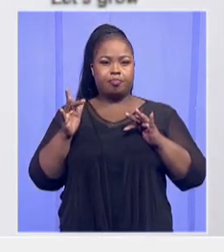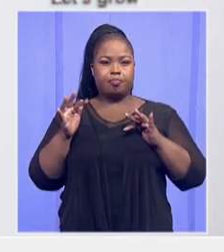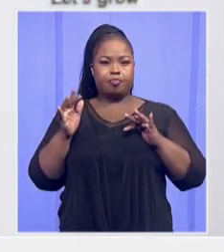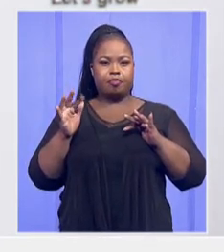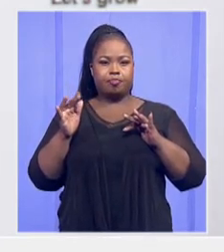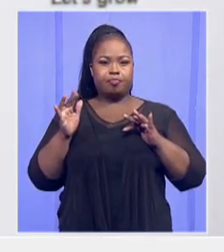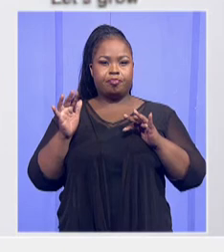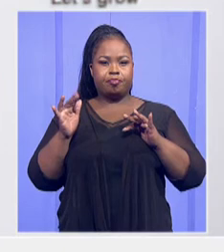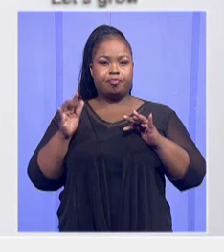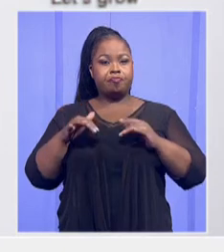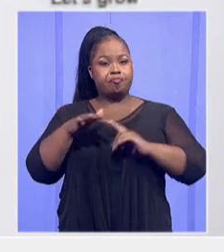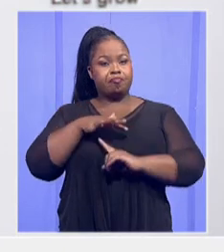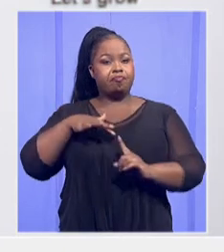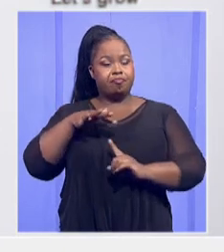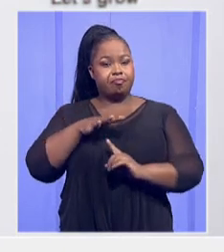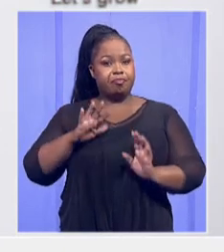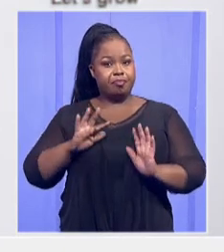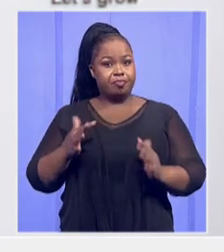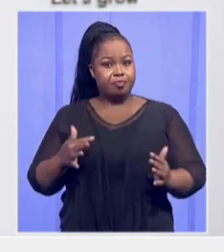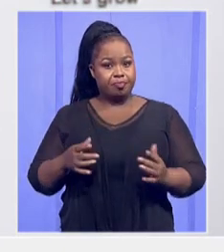situation is.